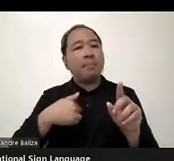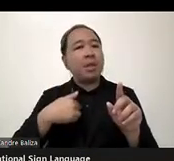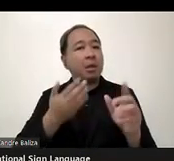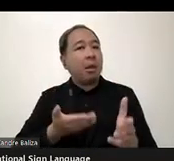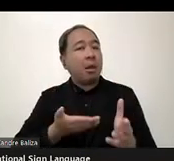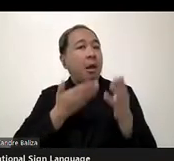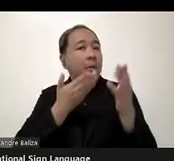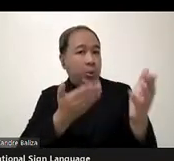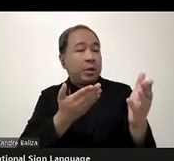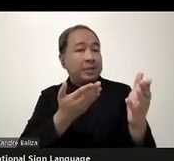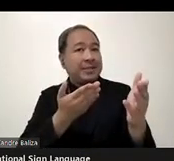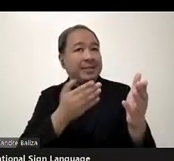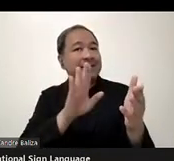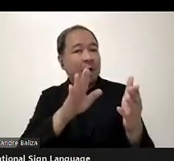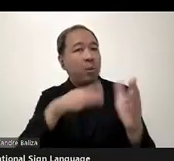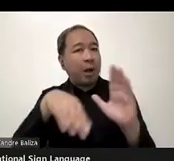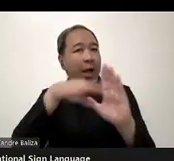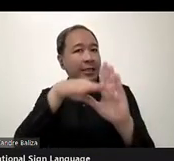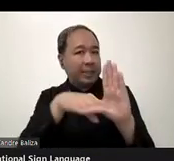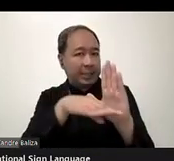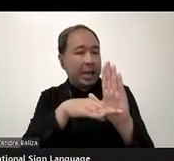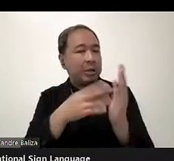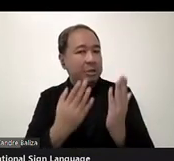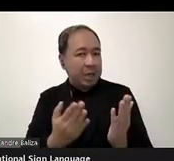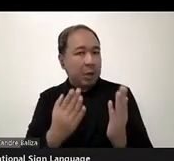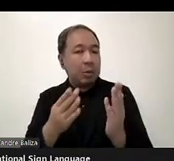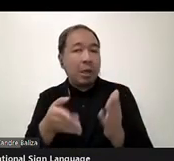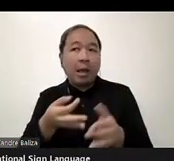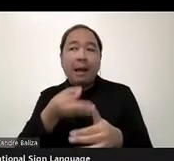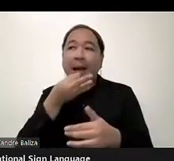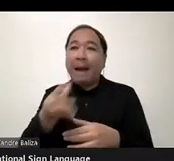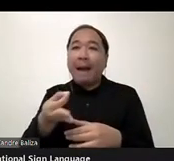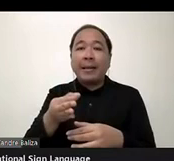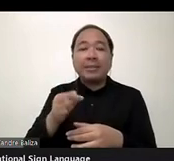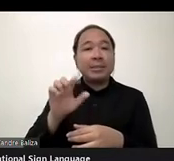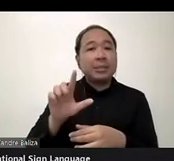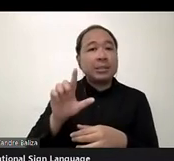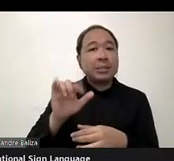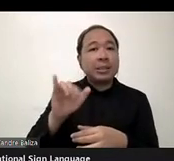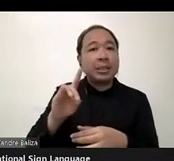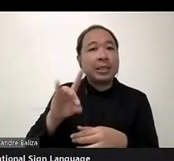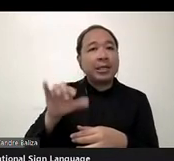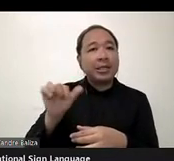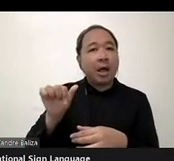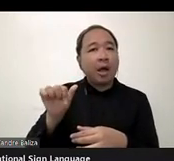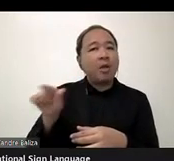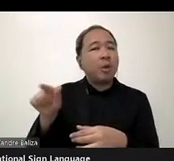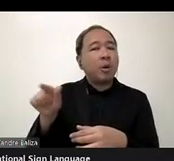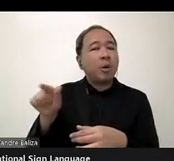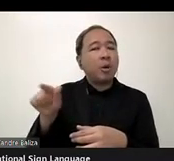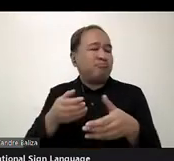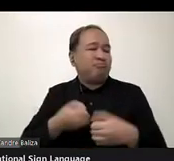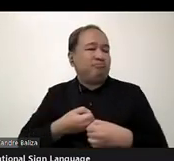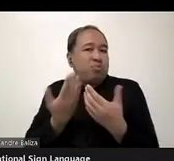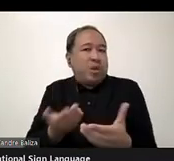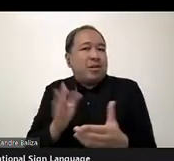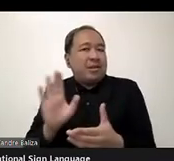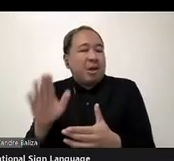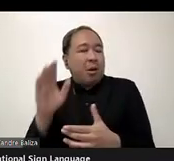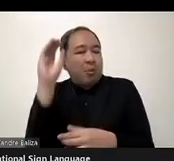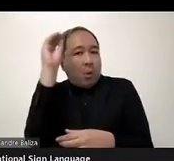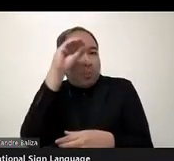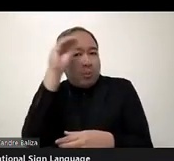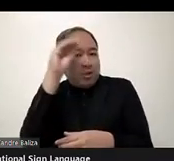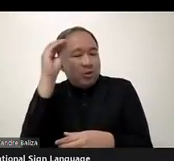the agenda now. would ask Lydia Best to share her thoughts with us because this is right after